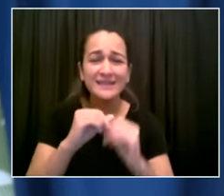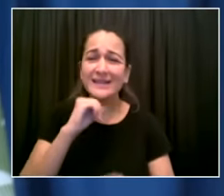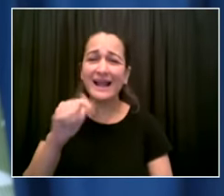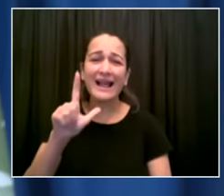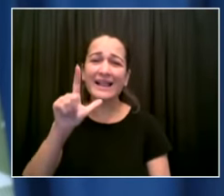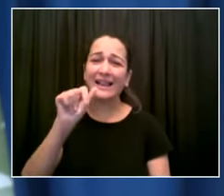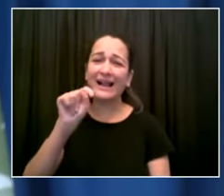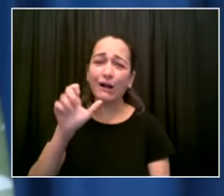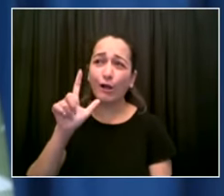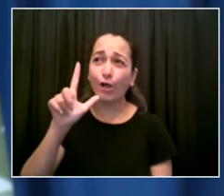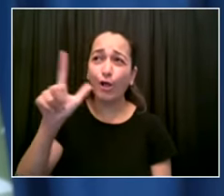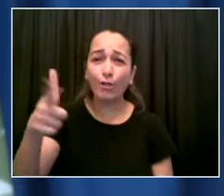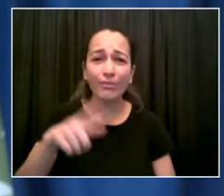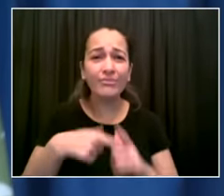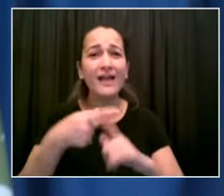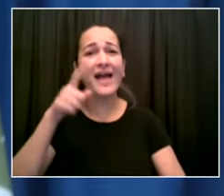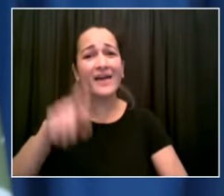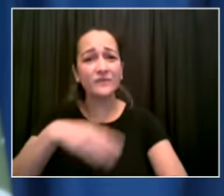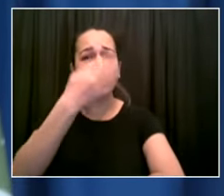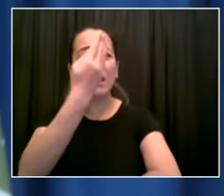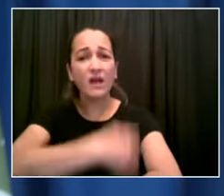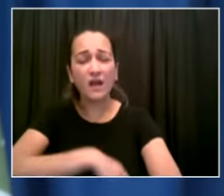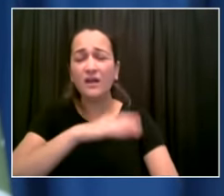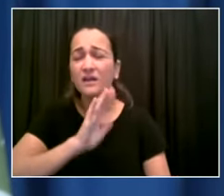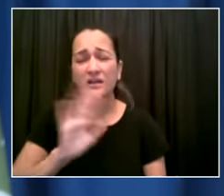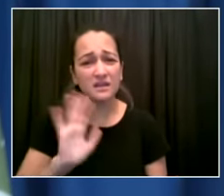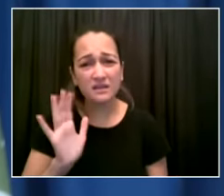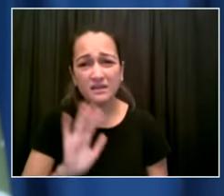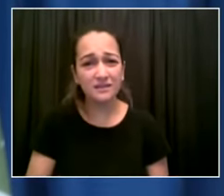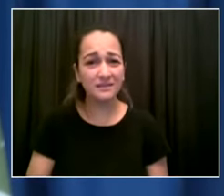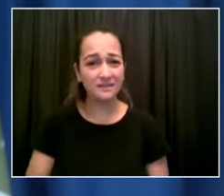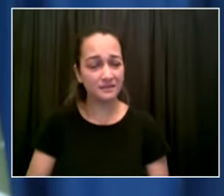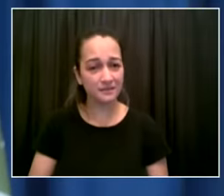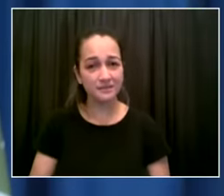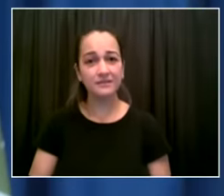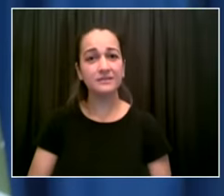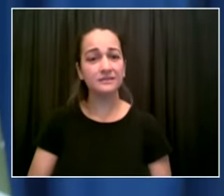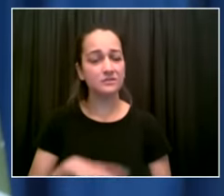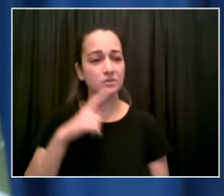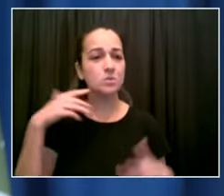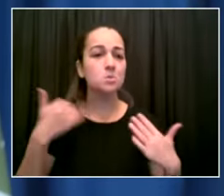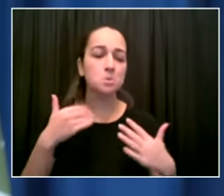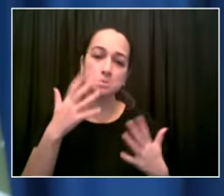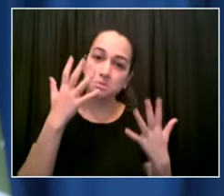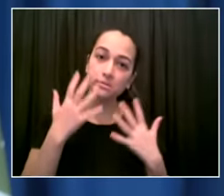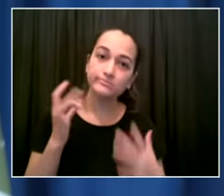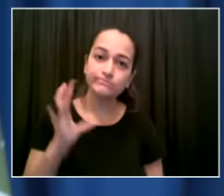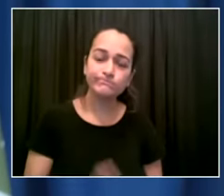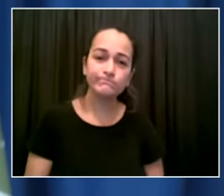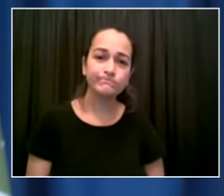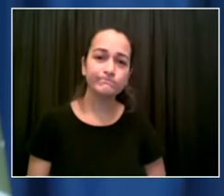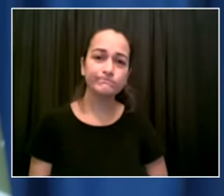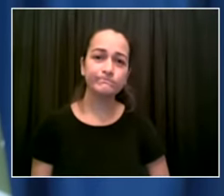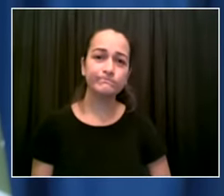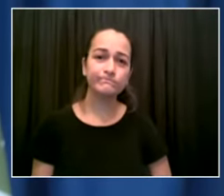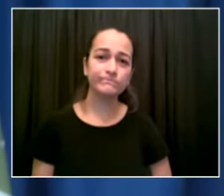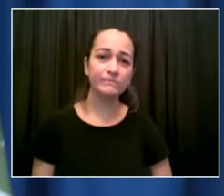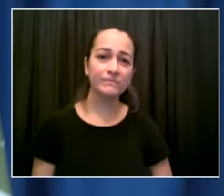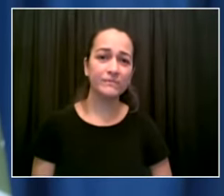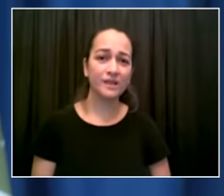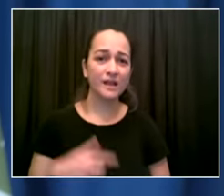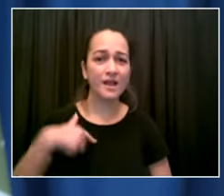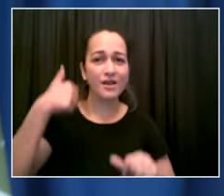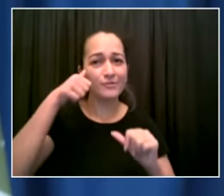an article from 2009 new york times sam roberts article about one of your predecessors ed koch